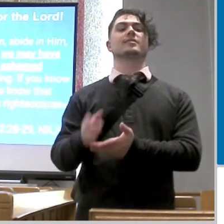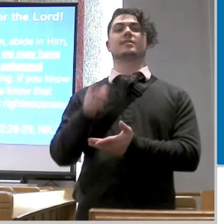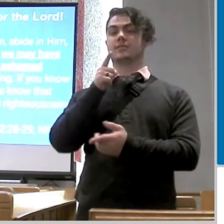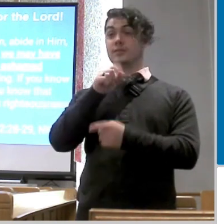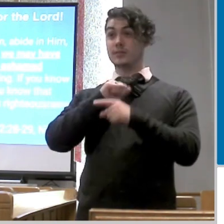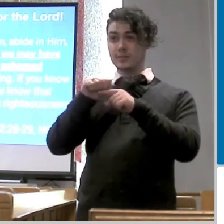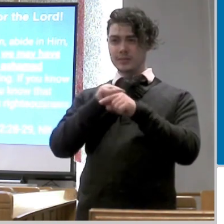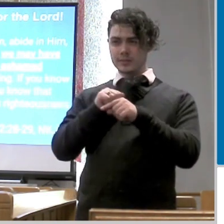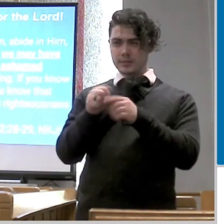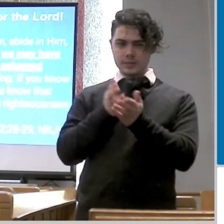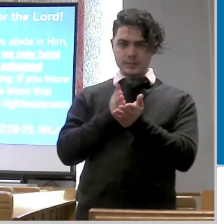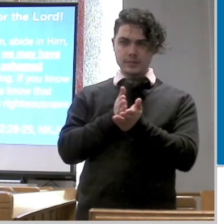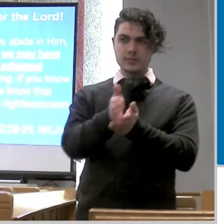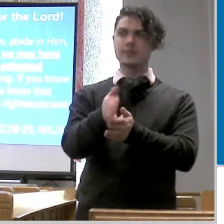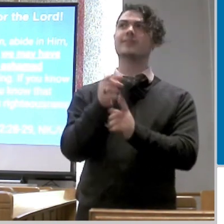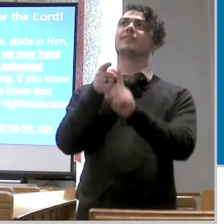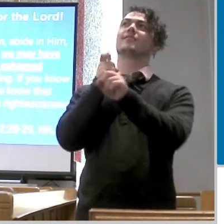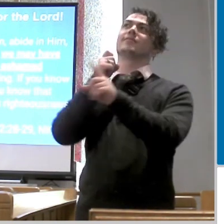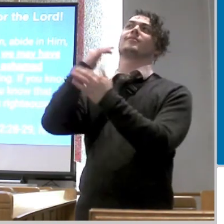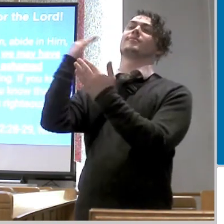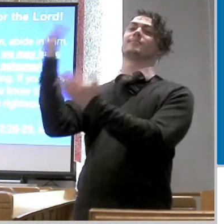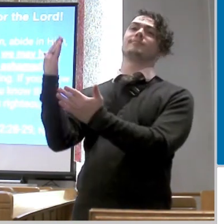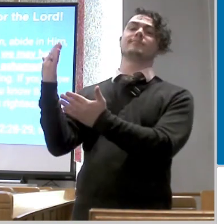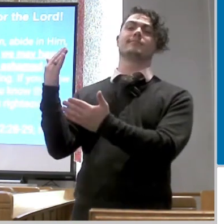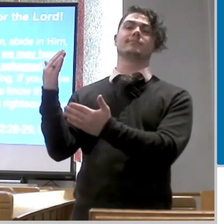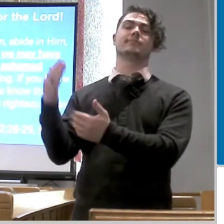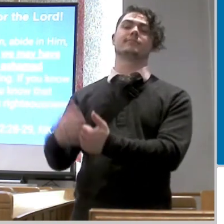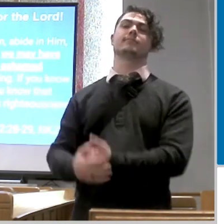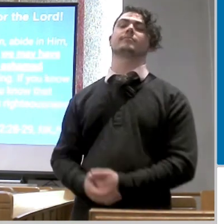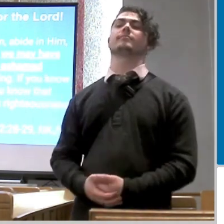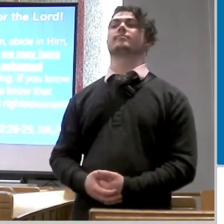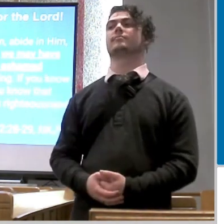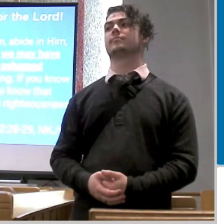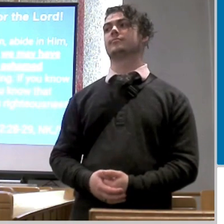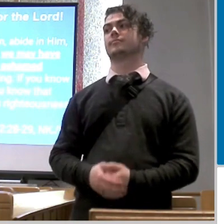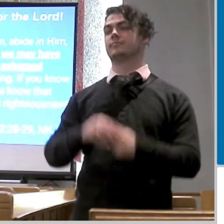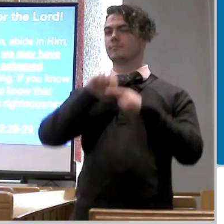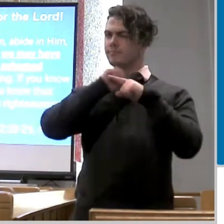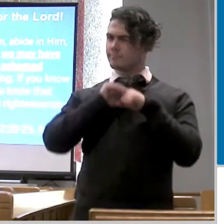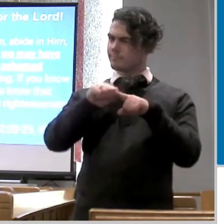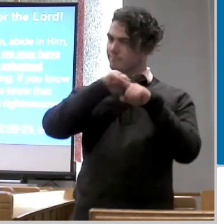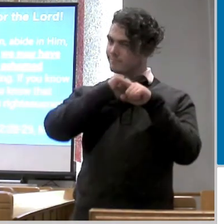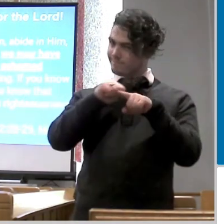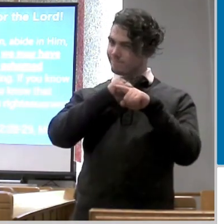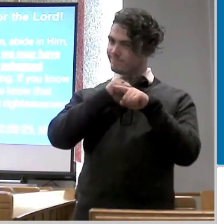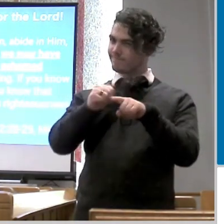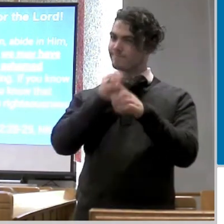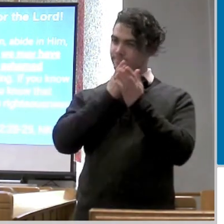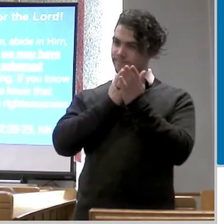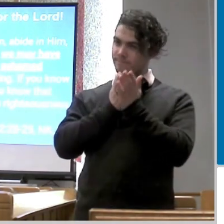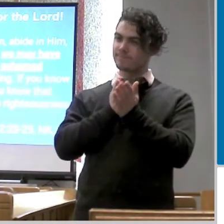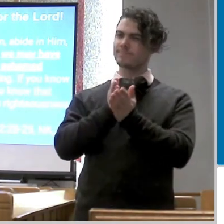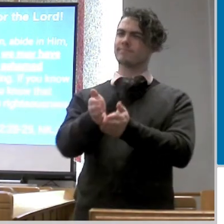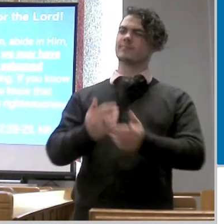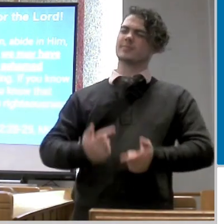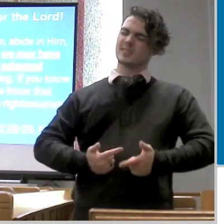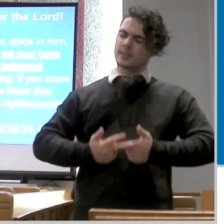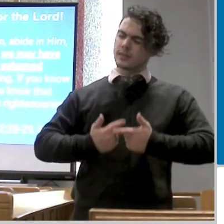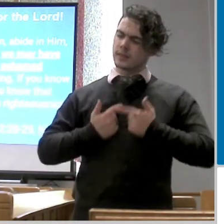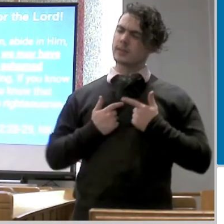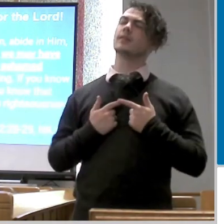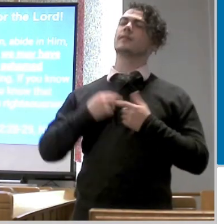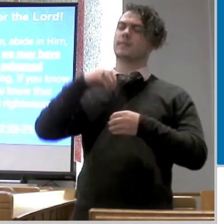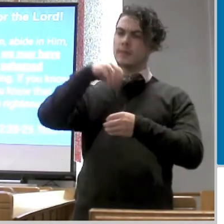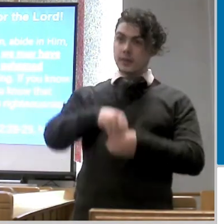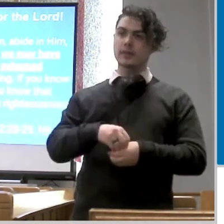righteousness is born of him practice righteousness we need to live in and